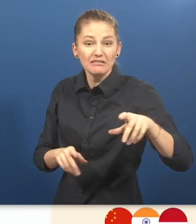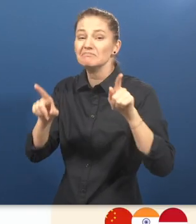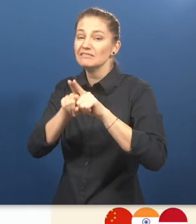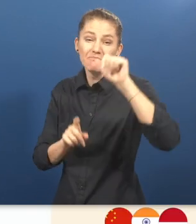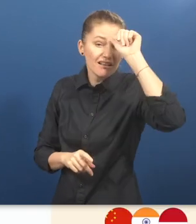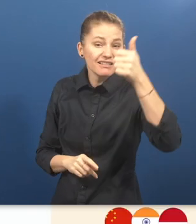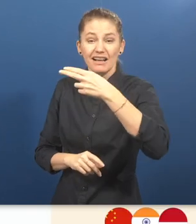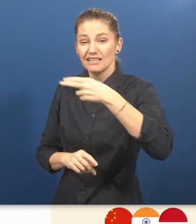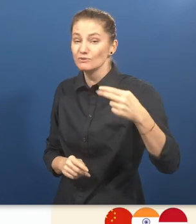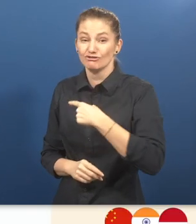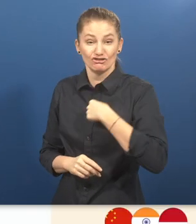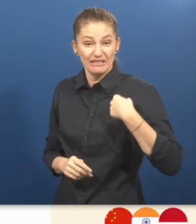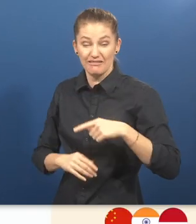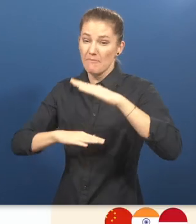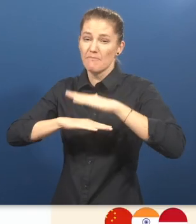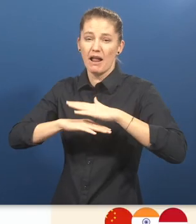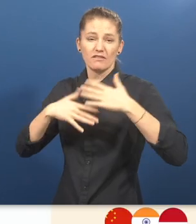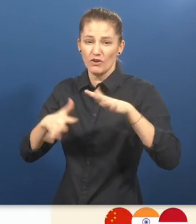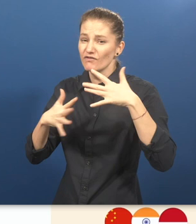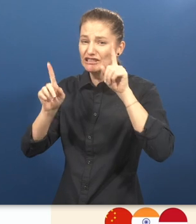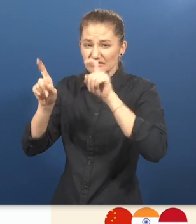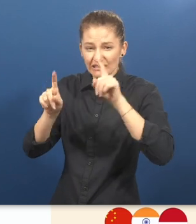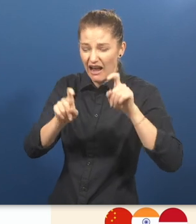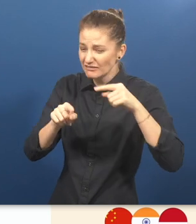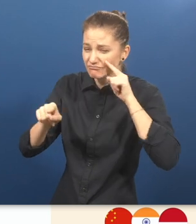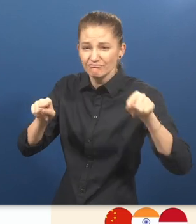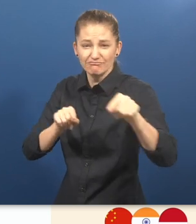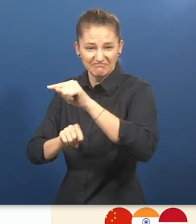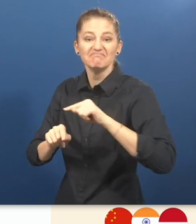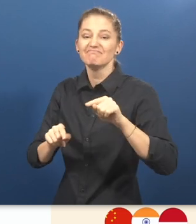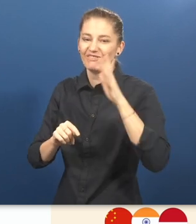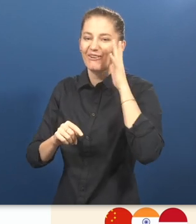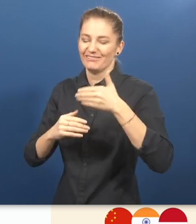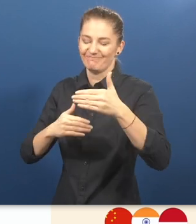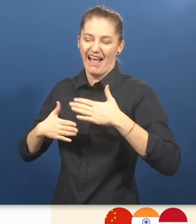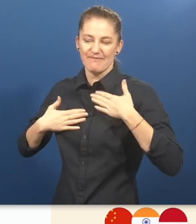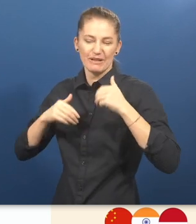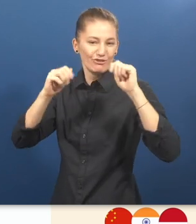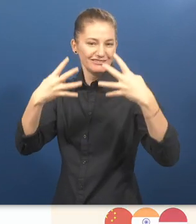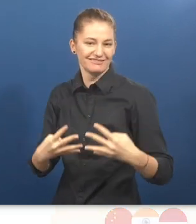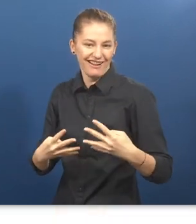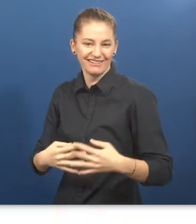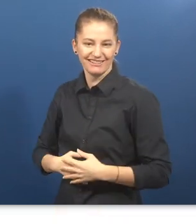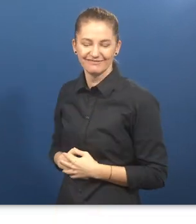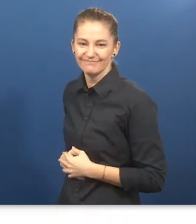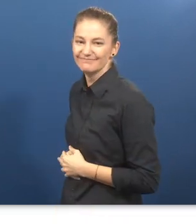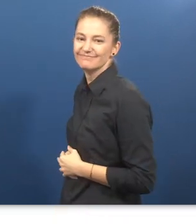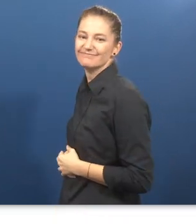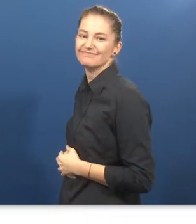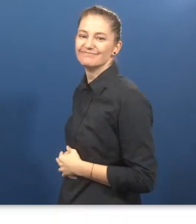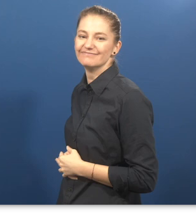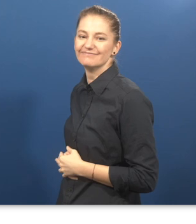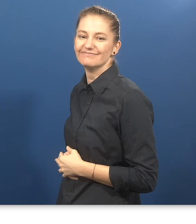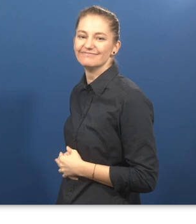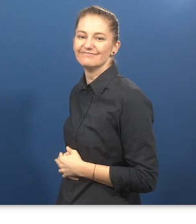The platform is currently in testing in many of those countries and we look forward to seeing the results. Ciro